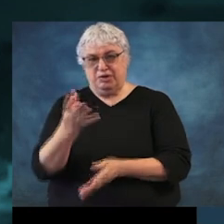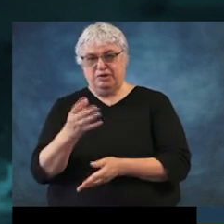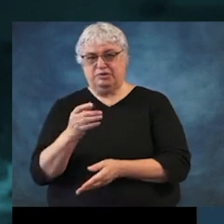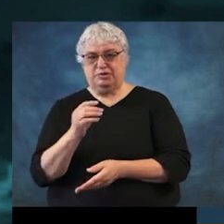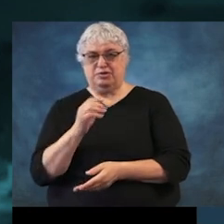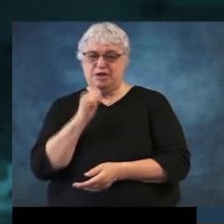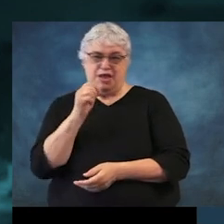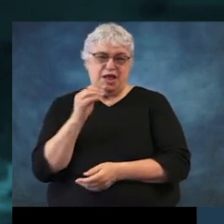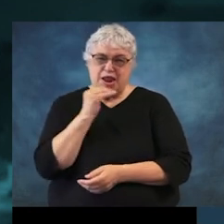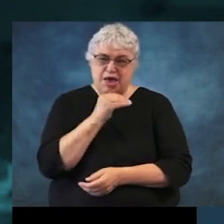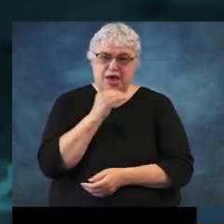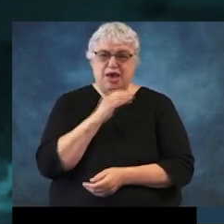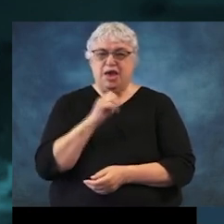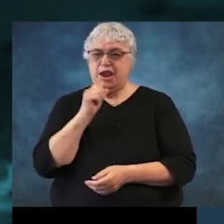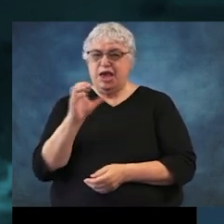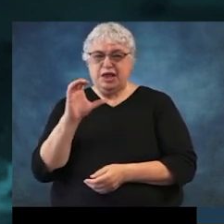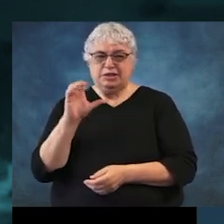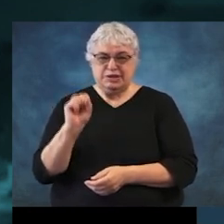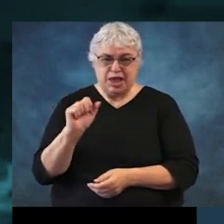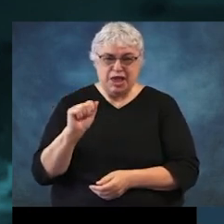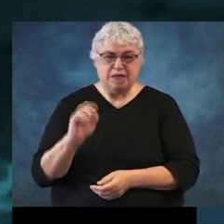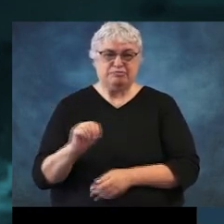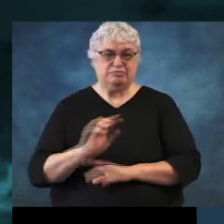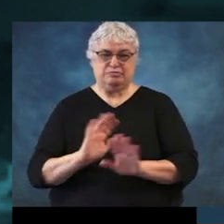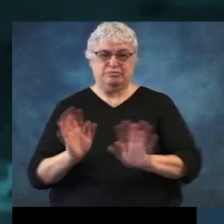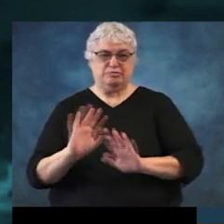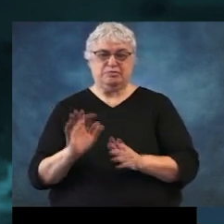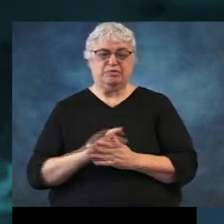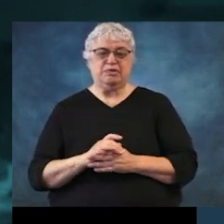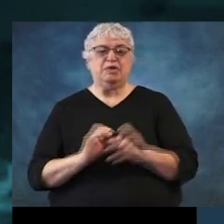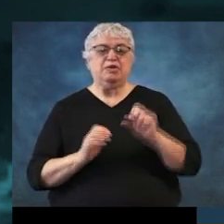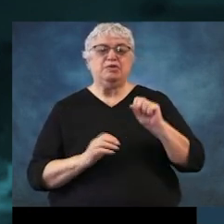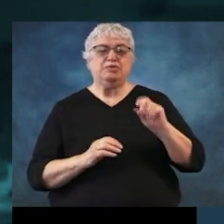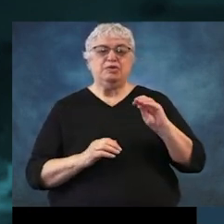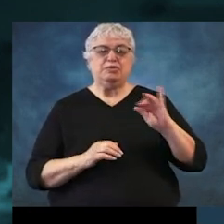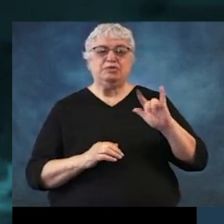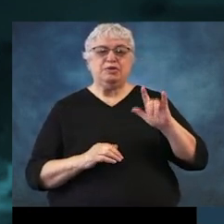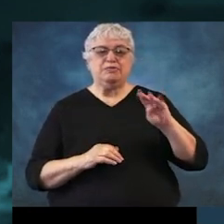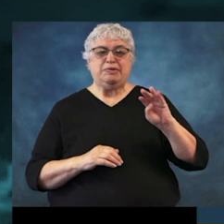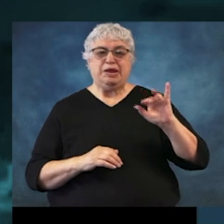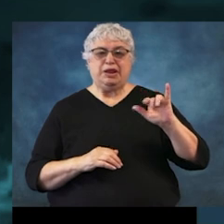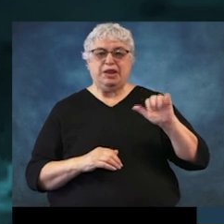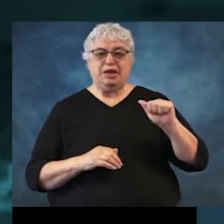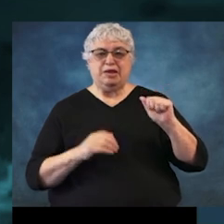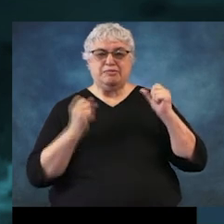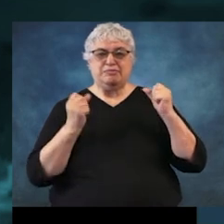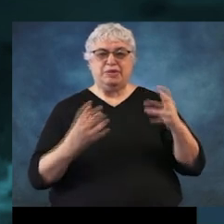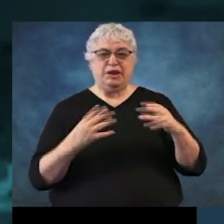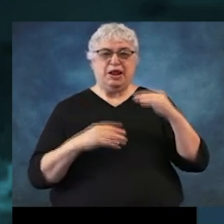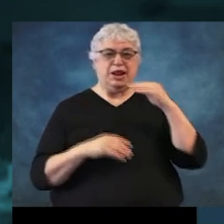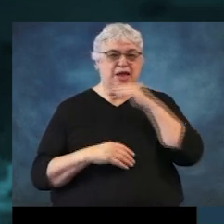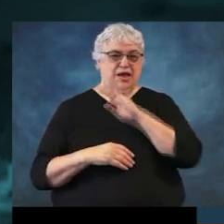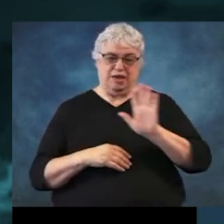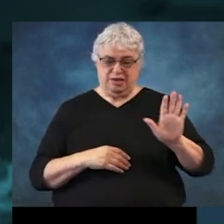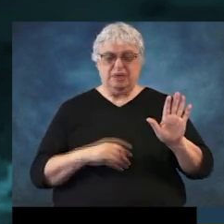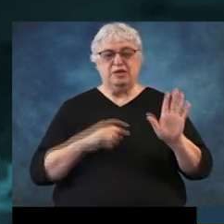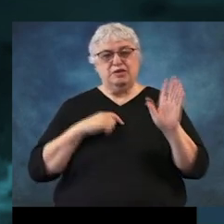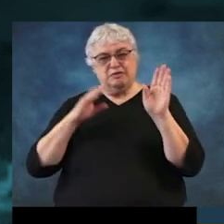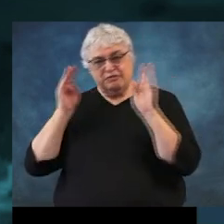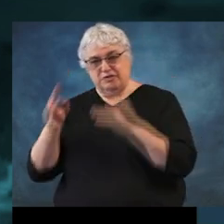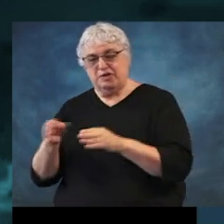important because there's a lot of stuff out there, especially on social media. And you want to make sure that you're basing your decisions